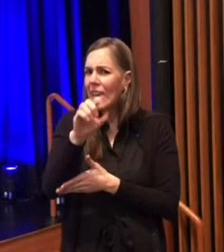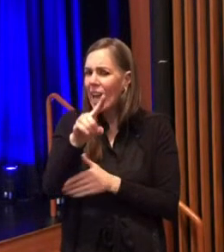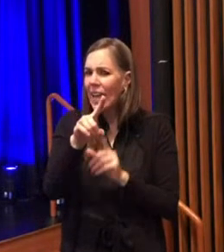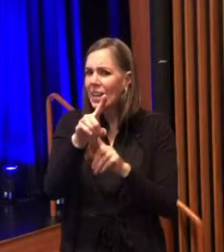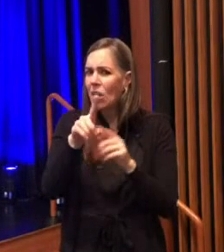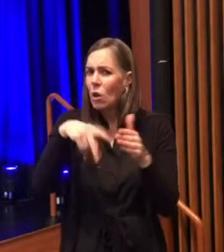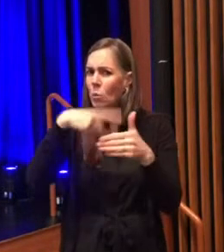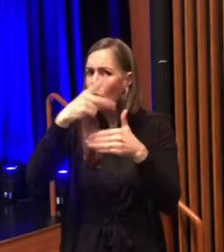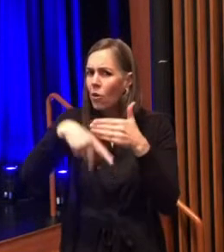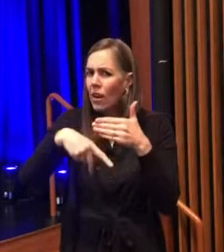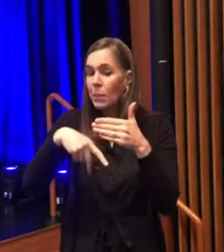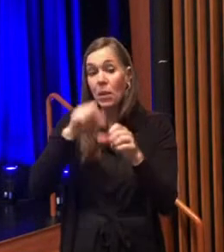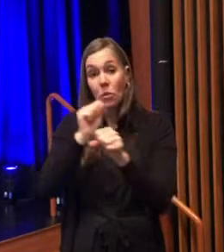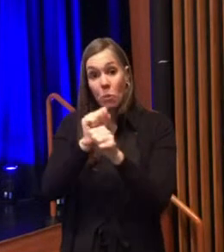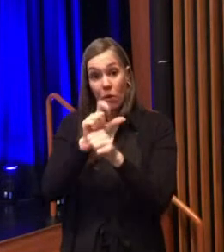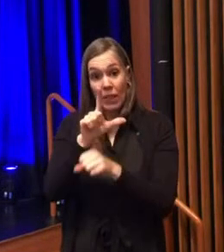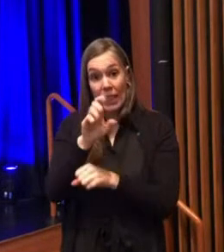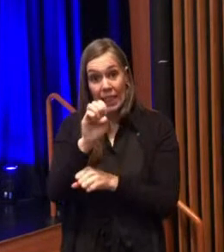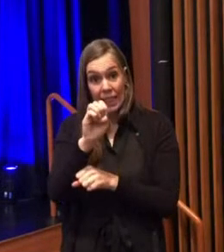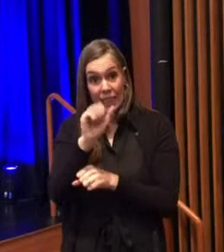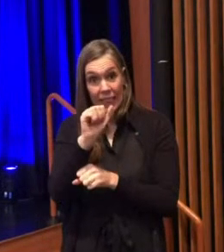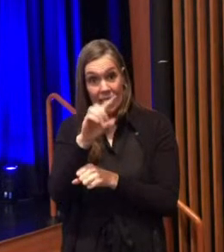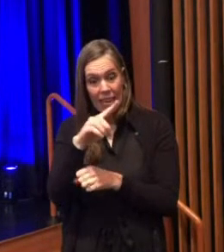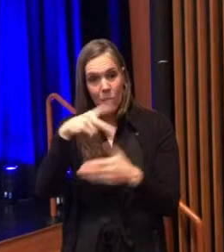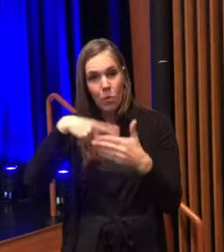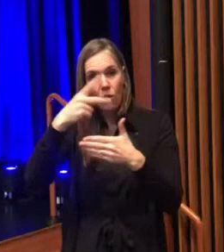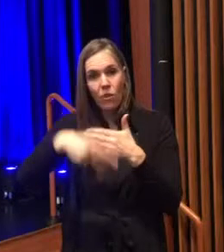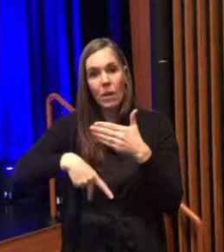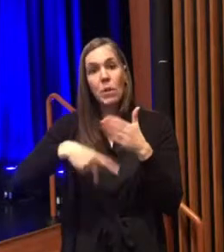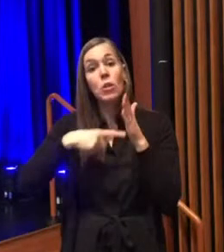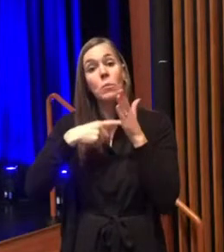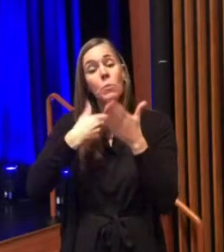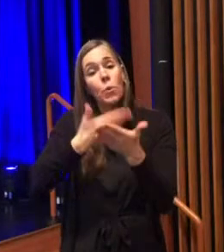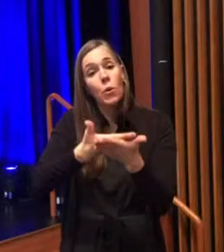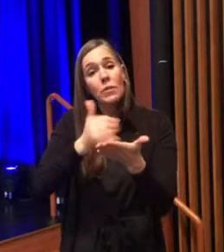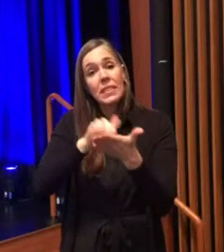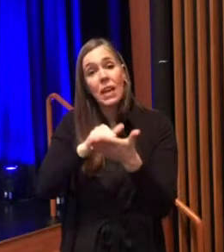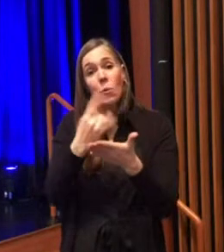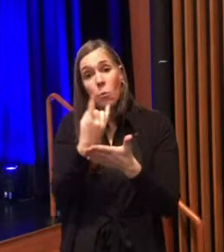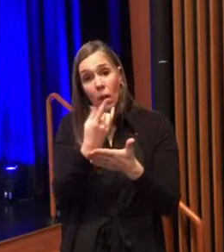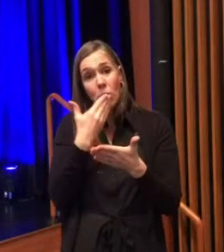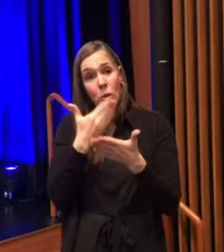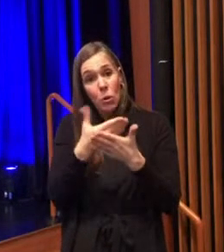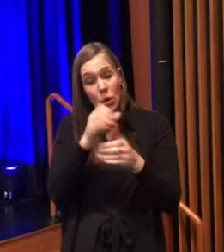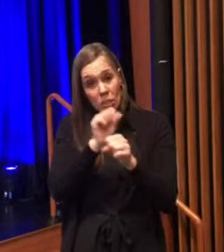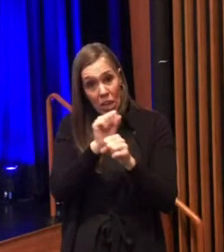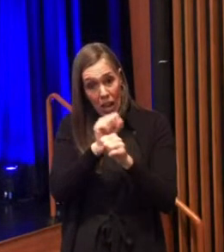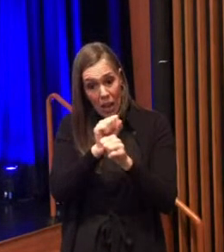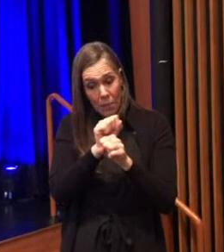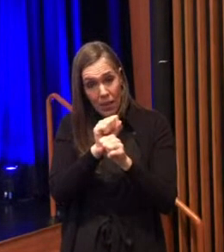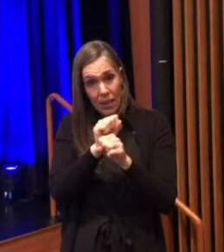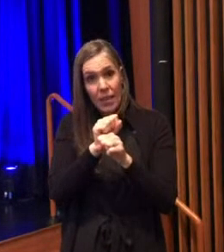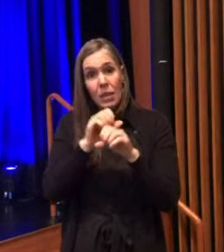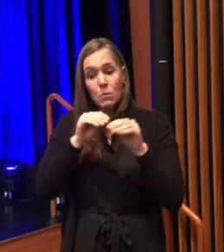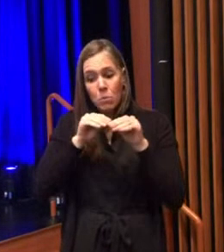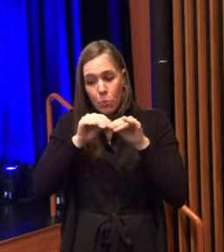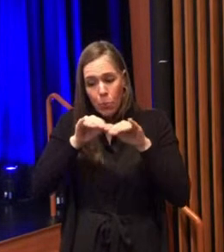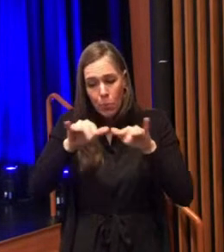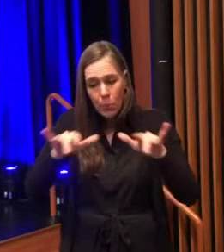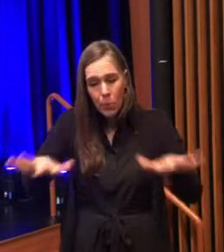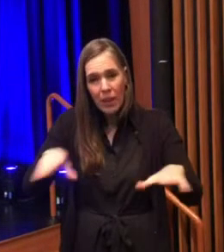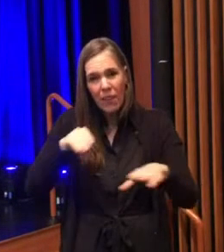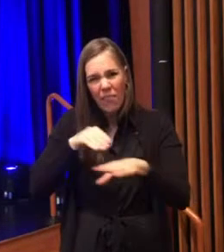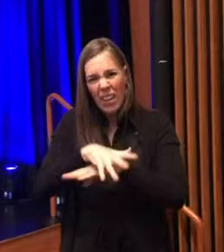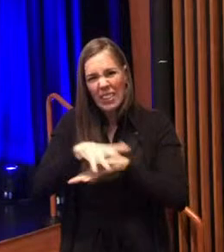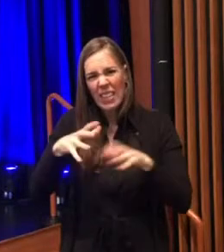but the work of the city's lead program demonstrates the ripple impact that one good job and intentional public investments can make we